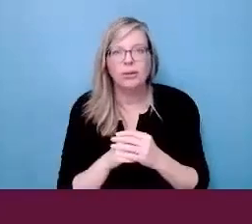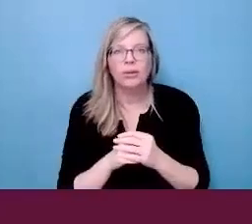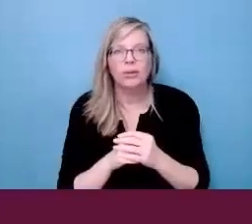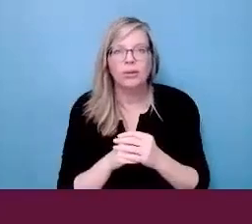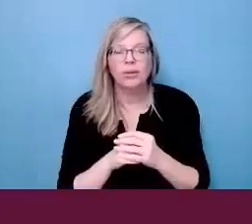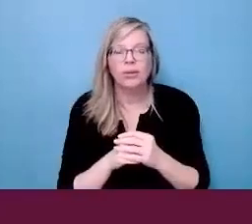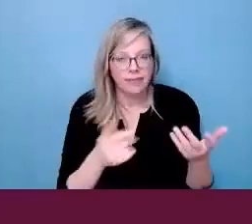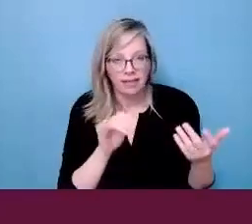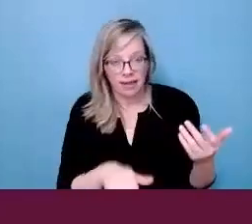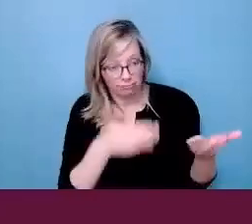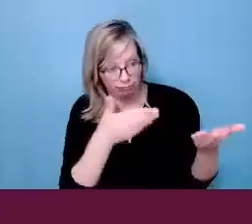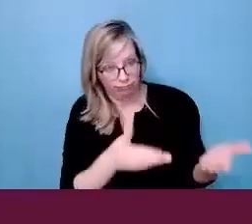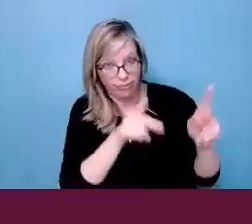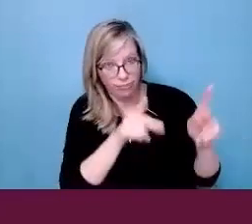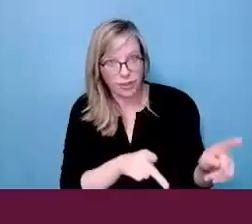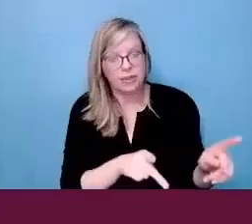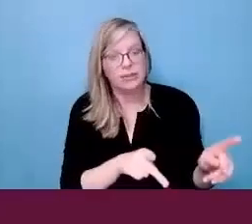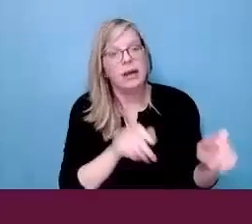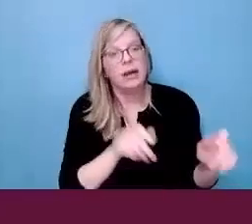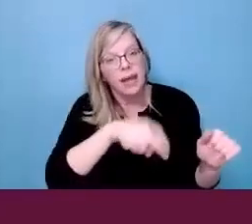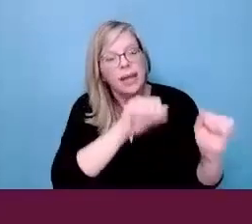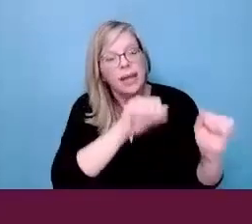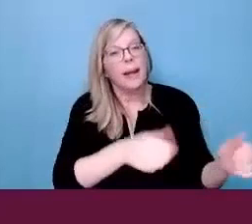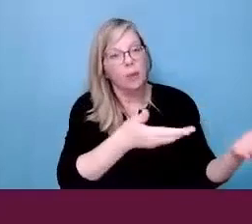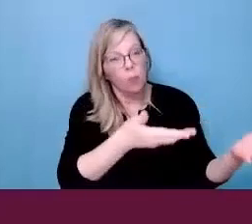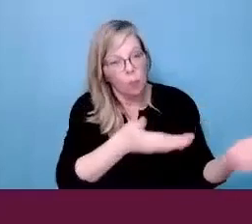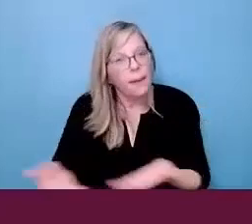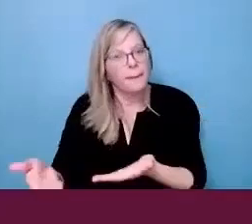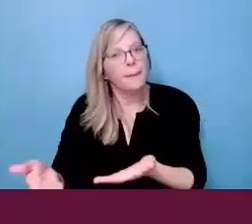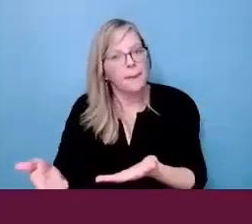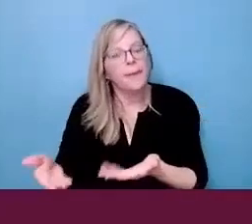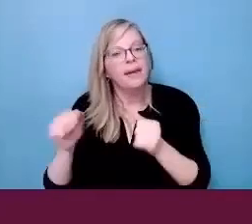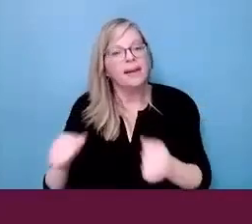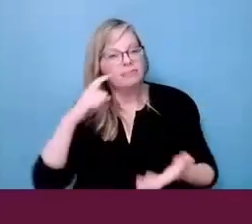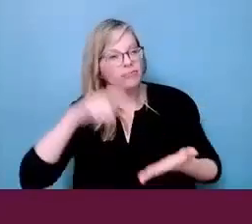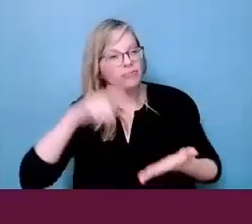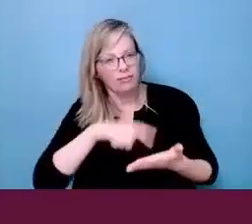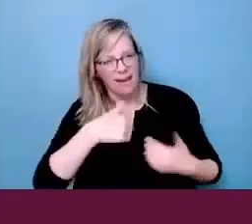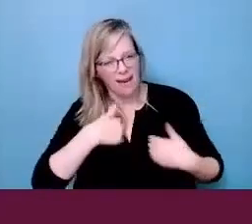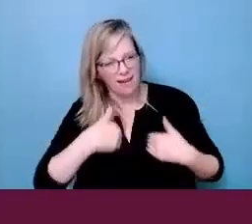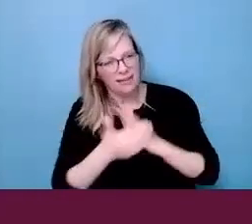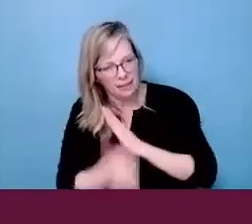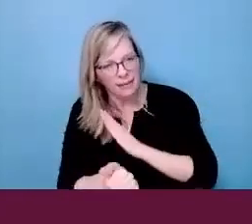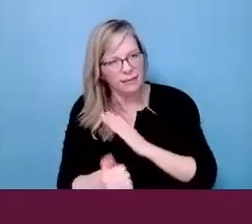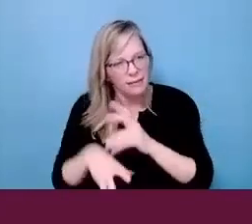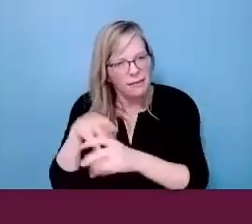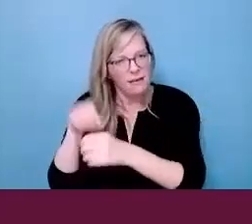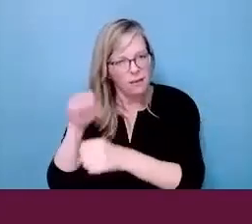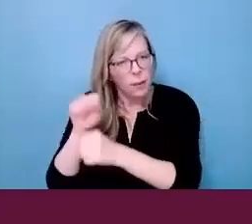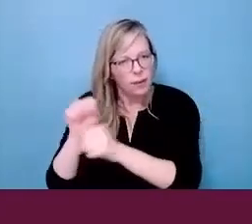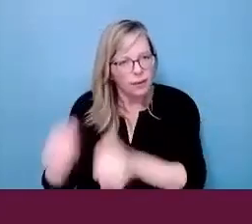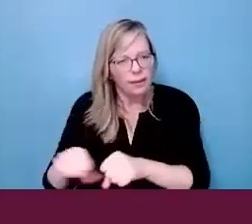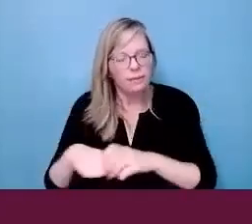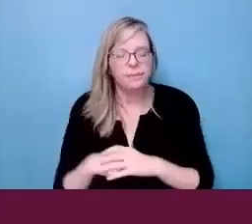disabilities are not only, you know, the space is not only available to them, but they are welcomed and acknowledged for their